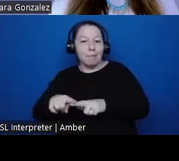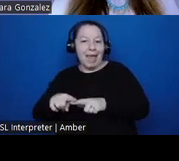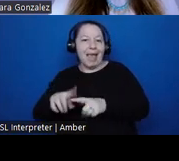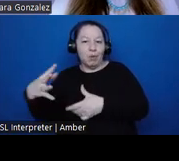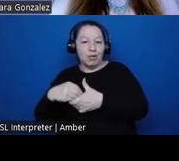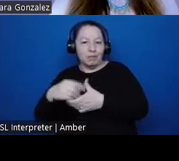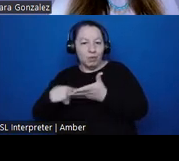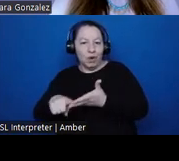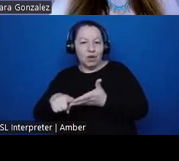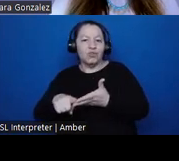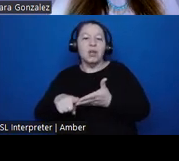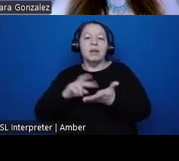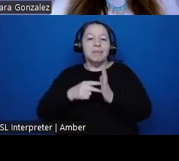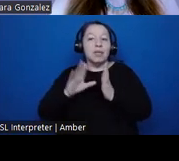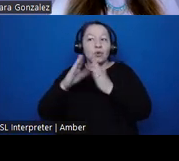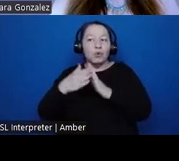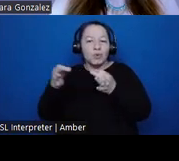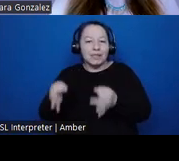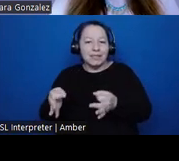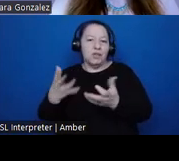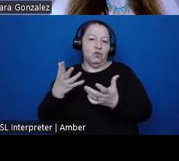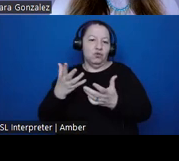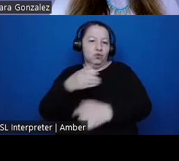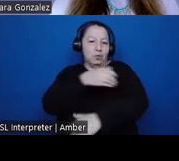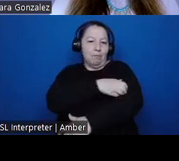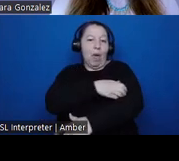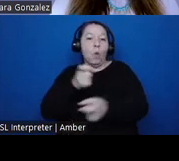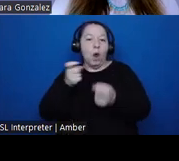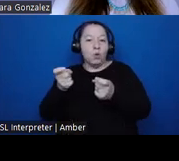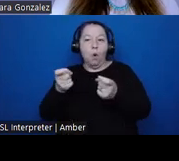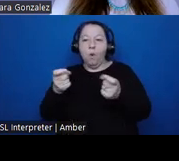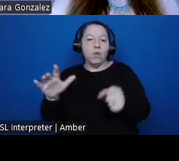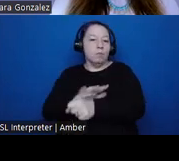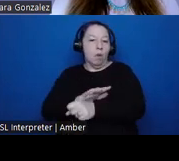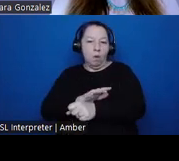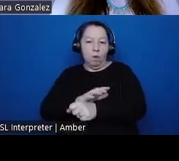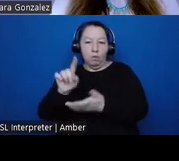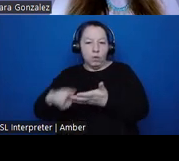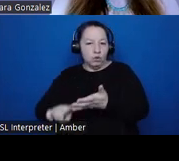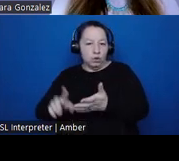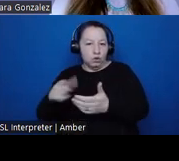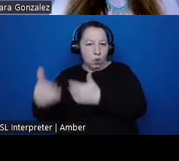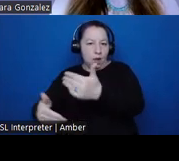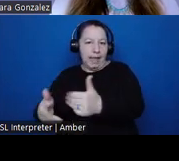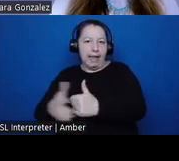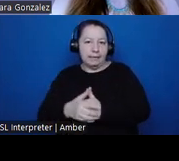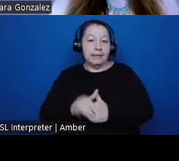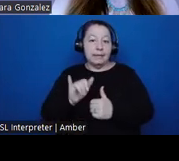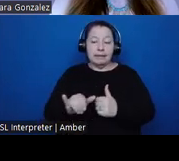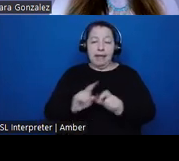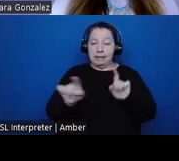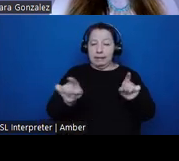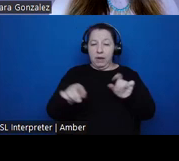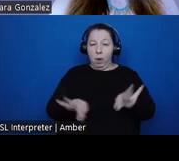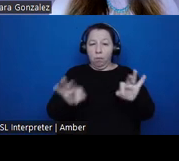community's decision making authority and control over the entirety of the research process. Internally, distinction is important as